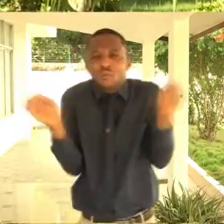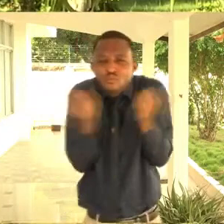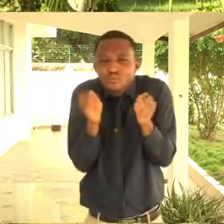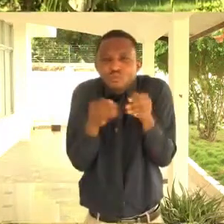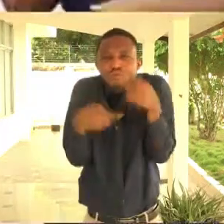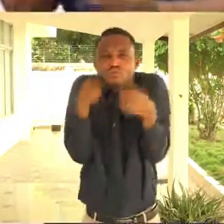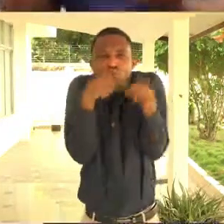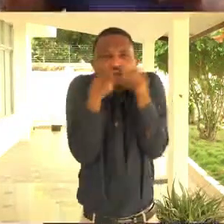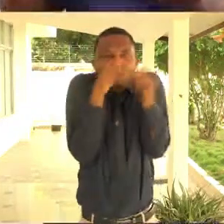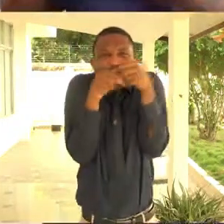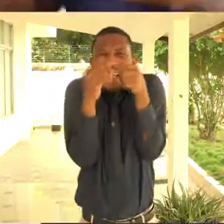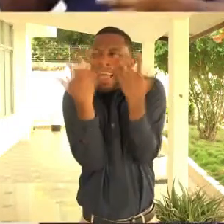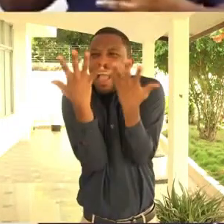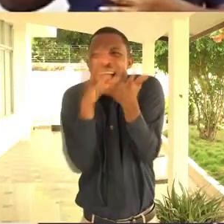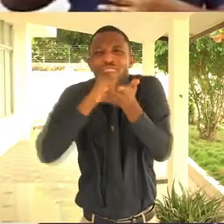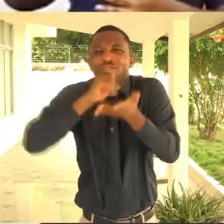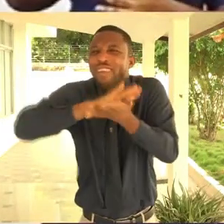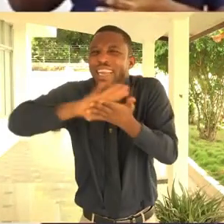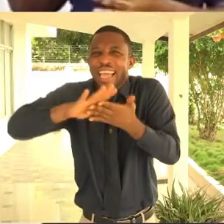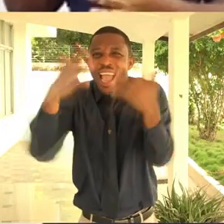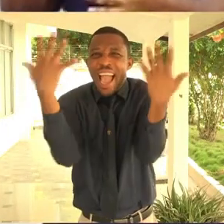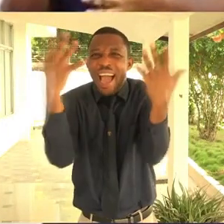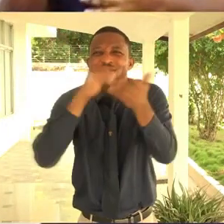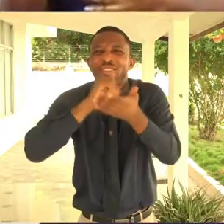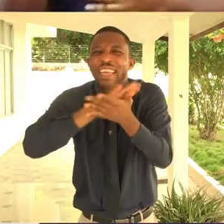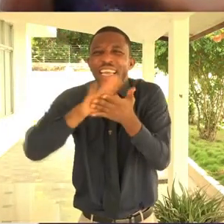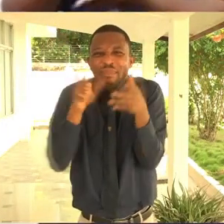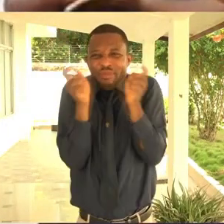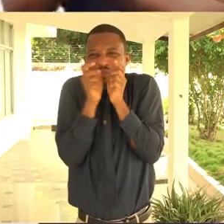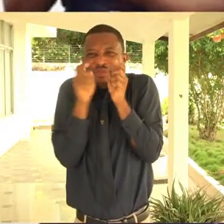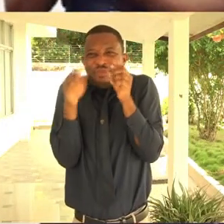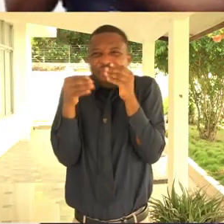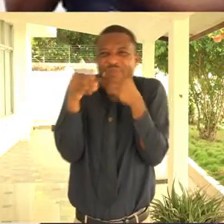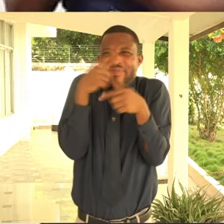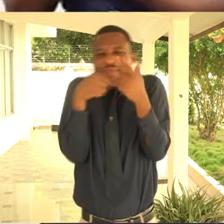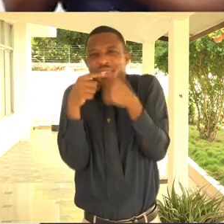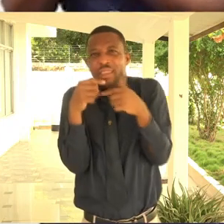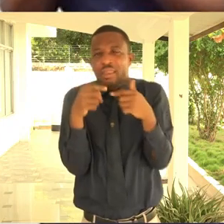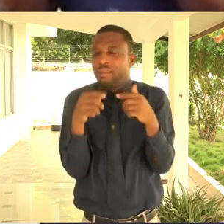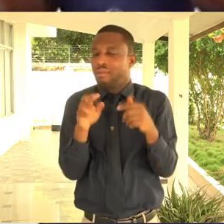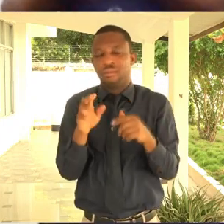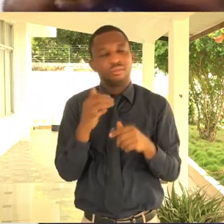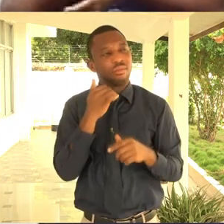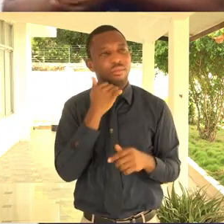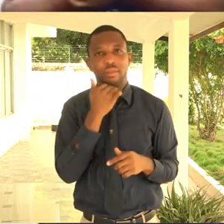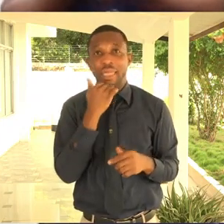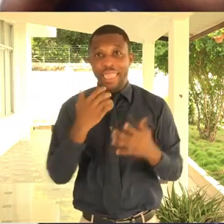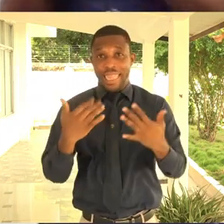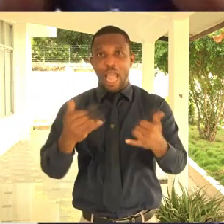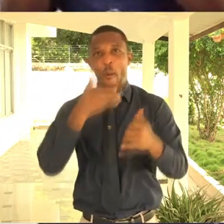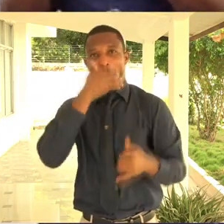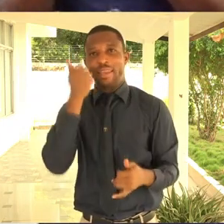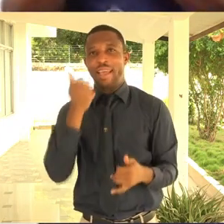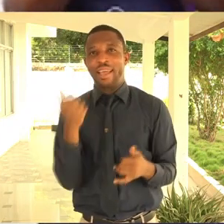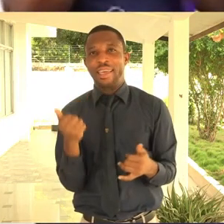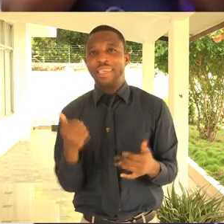uh, we are huge enough, uh, that a deaf person can access us on their phone, their laptops, their,